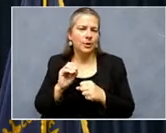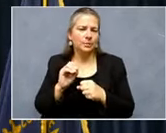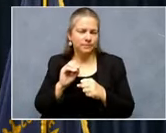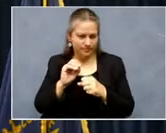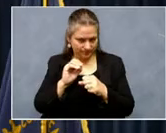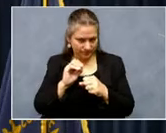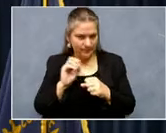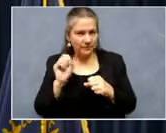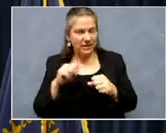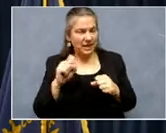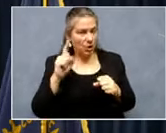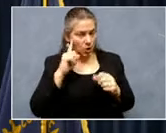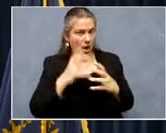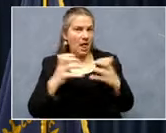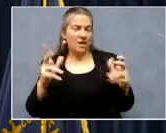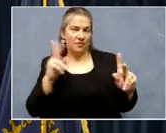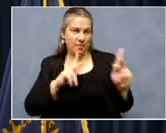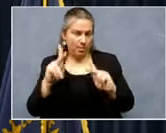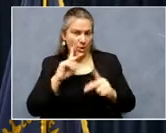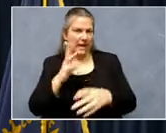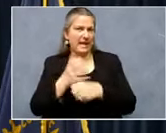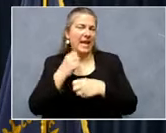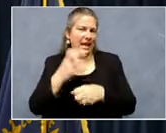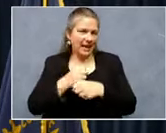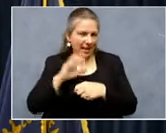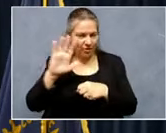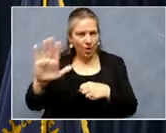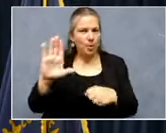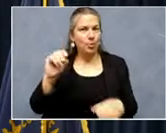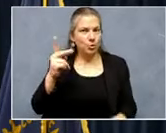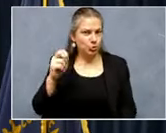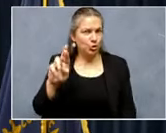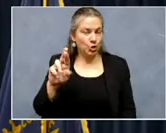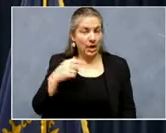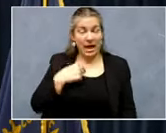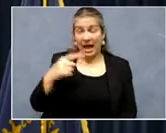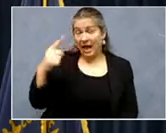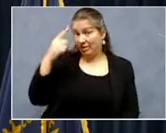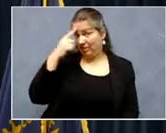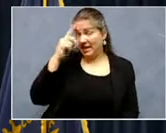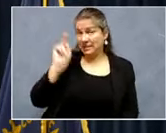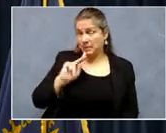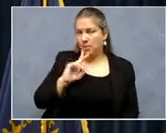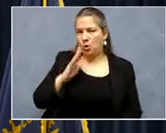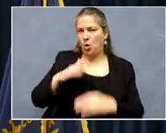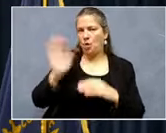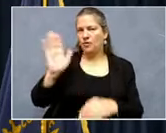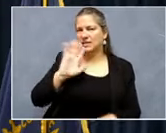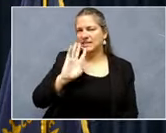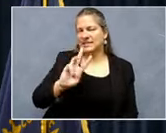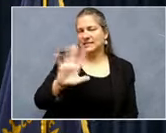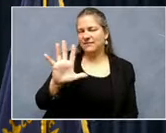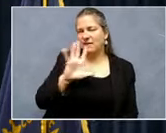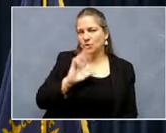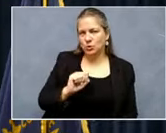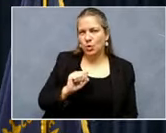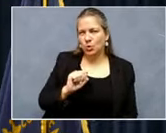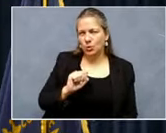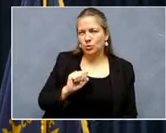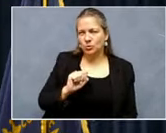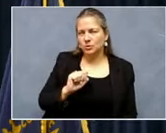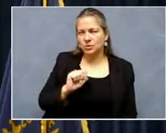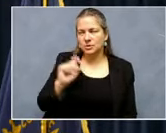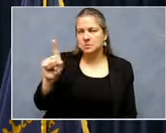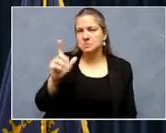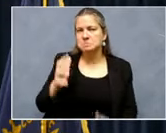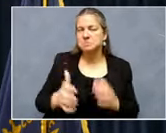hearing a whole lot of people getting their, their boosters. I do think it's people over 65 that we're having the best success